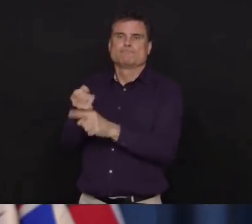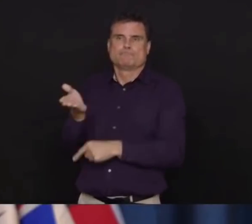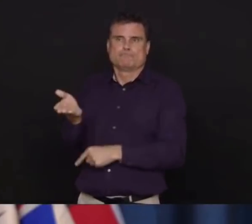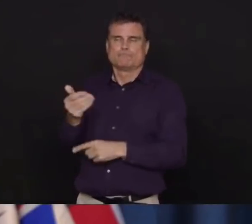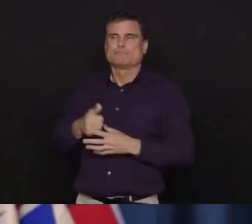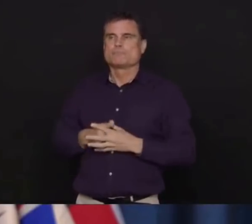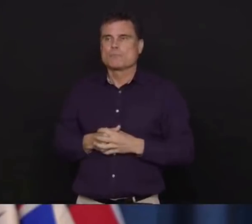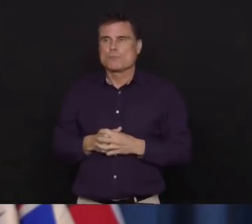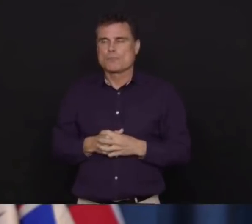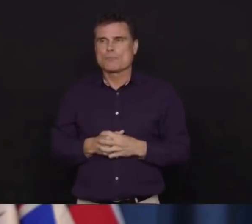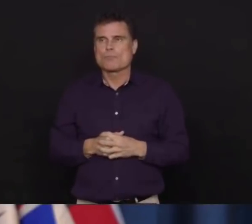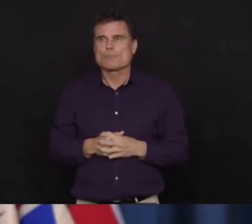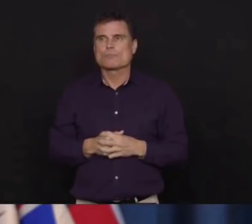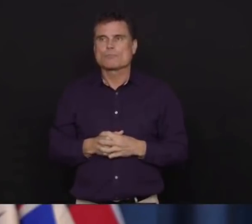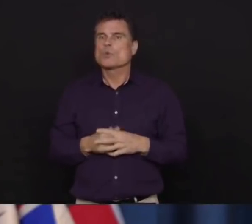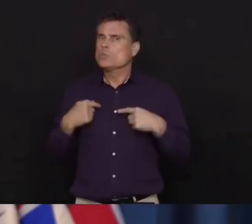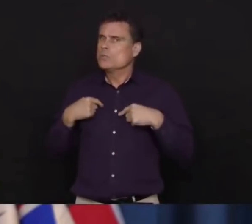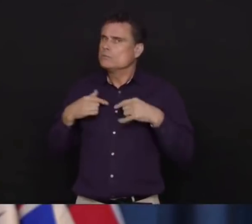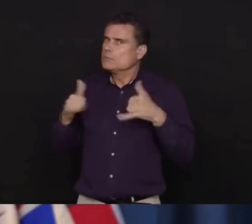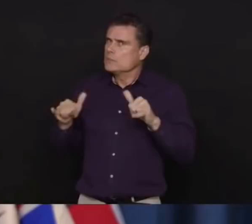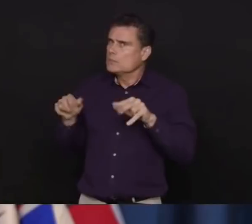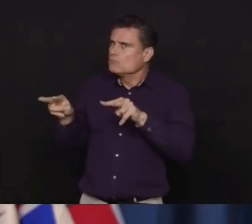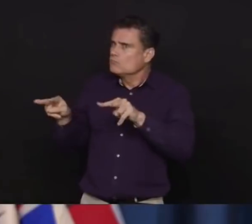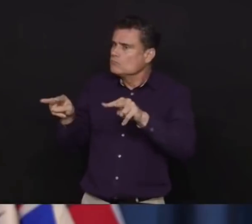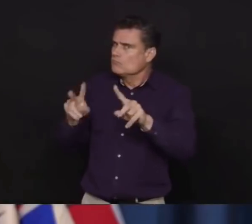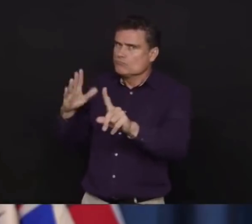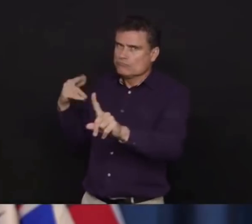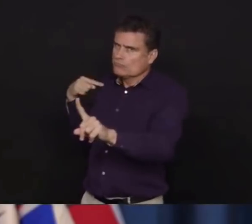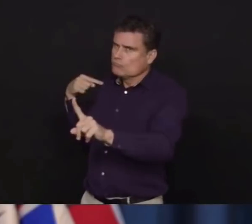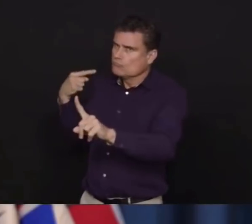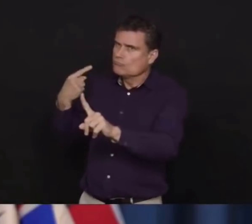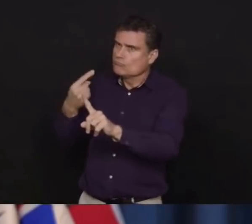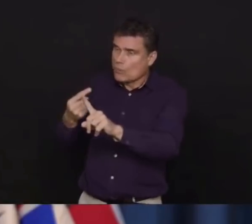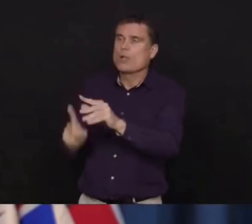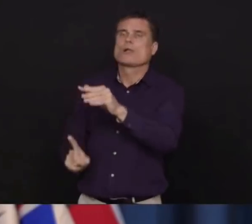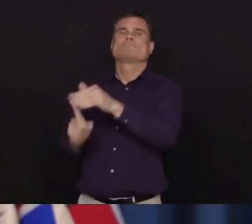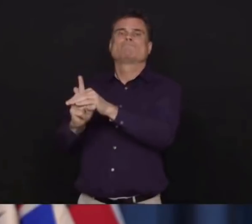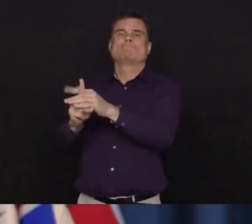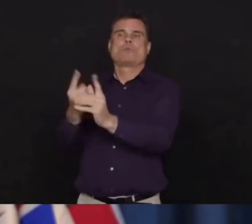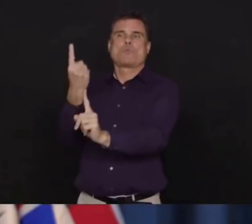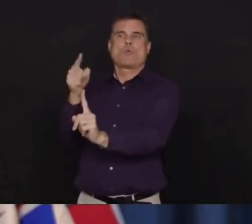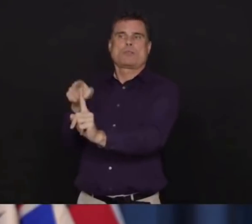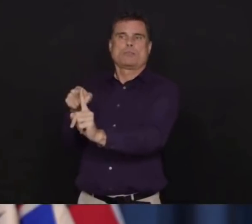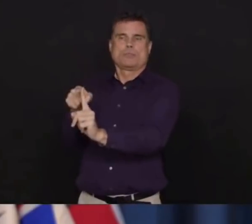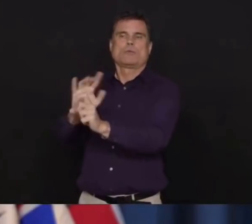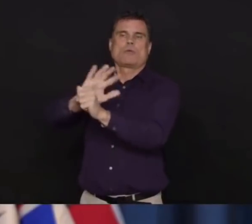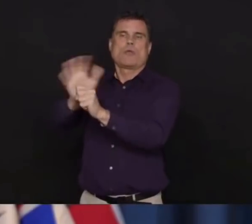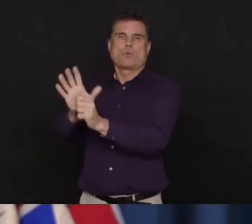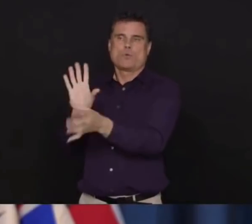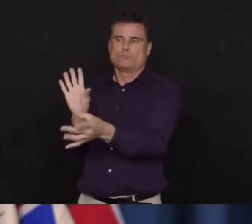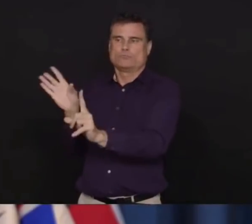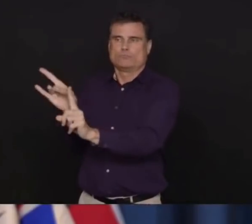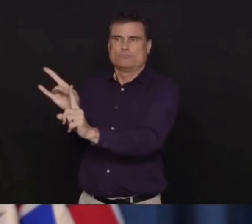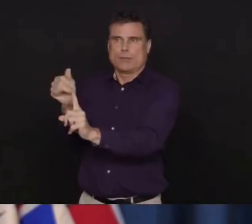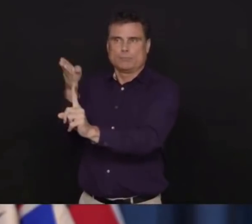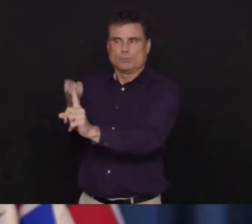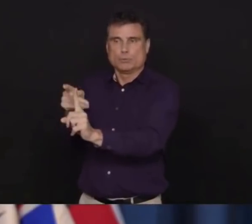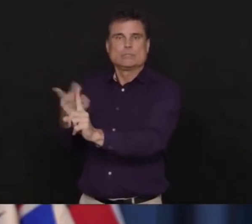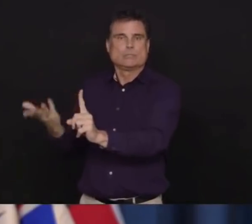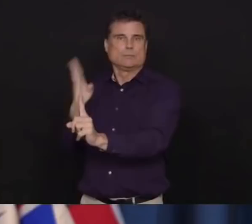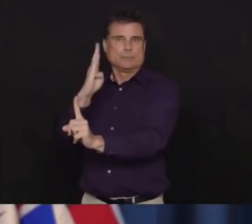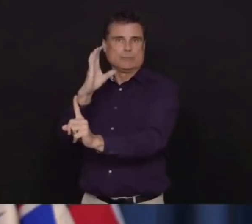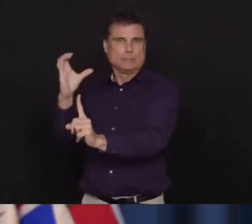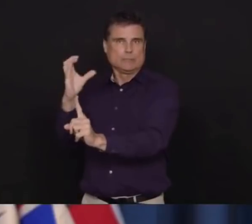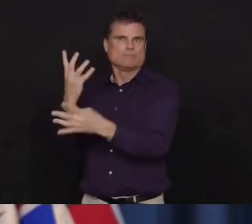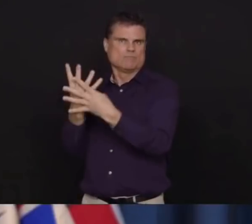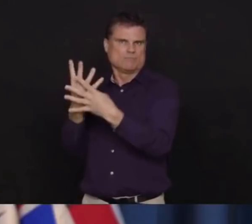is the first test that has been positive in a facility here in British Columbia. As people are probably aware, the Provincial Health Services